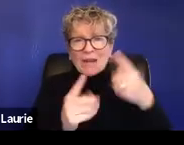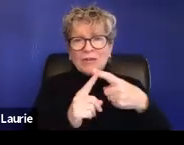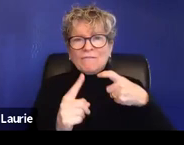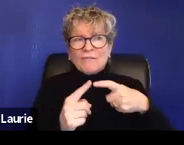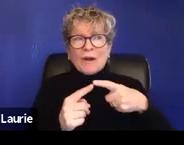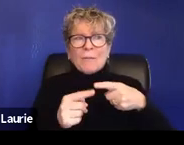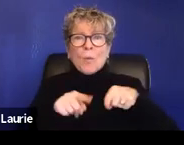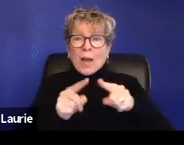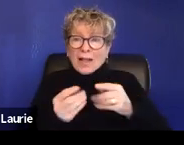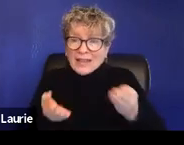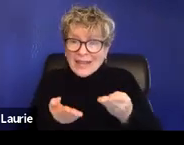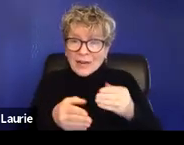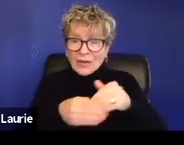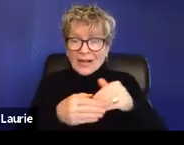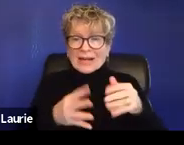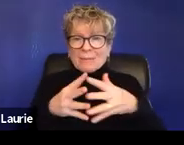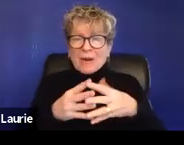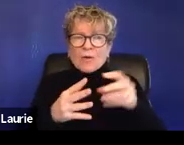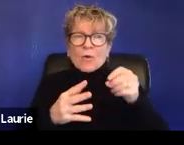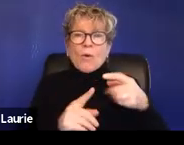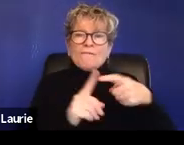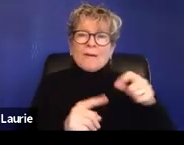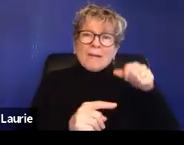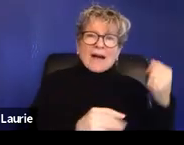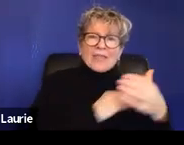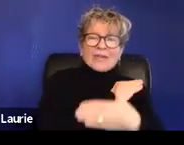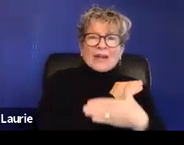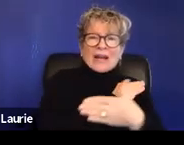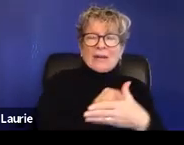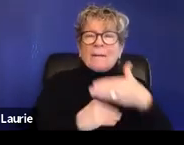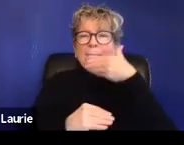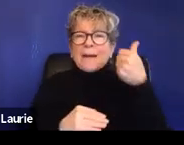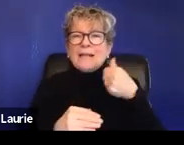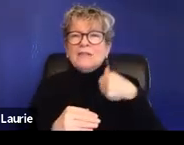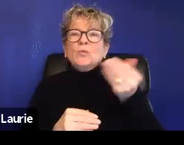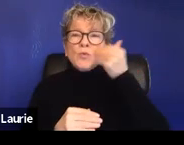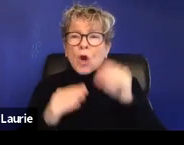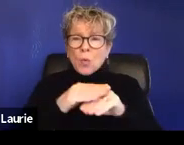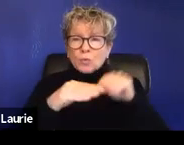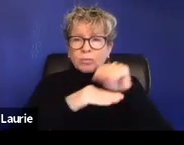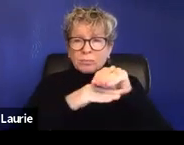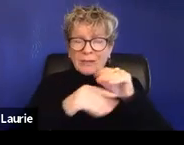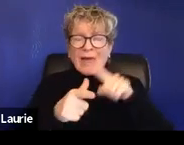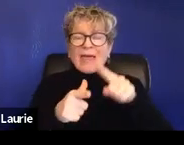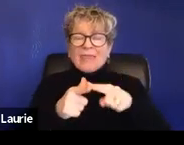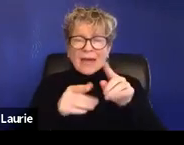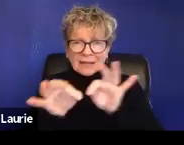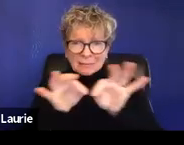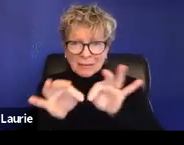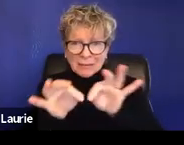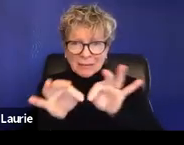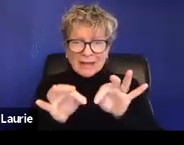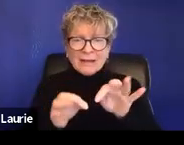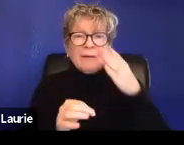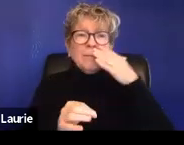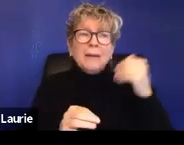proactively be able to explain it instead of trying to hide it. And then immigration does its own background check. And it looks like the survivor